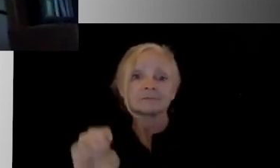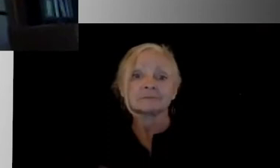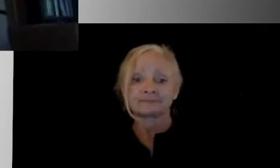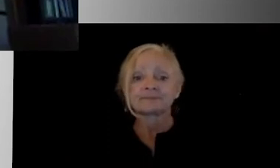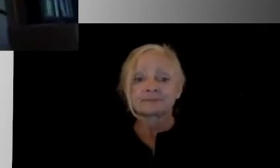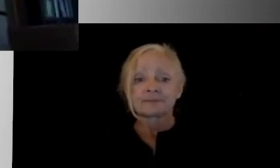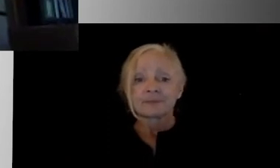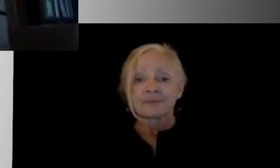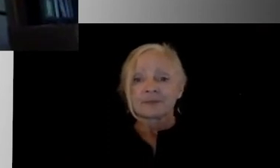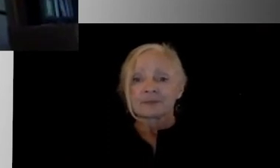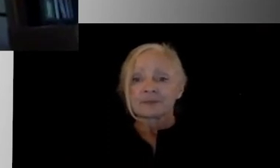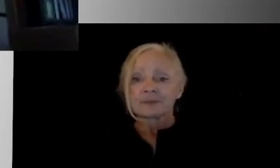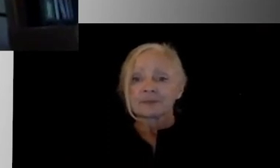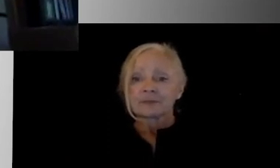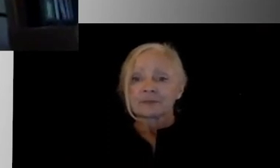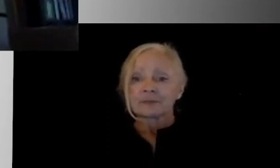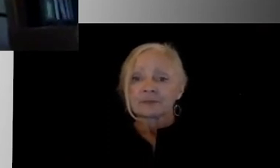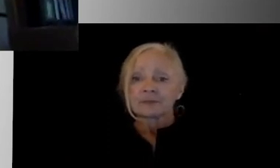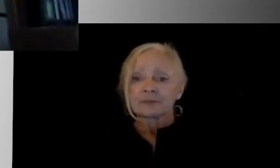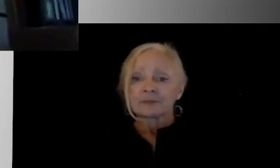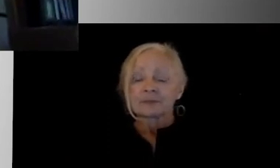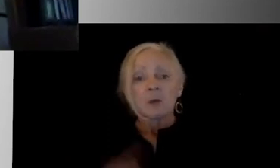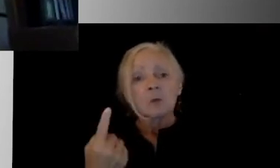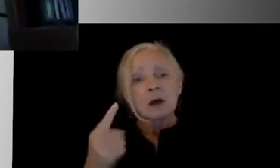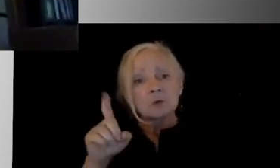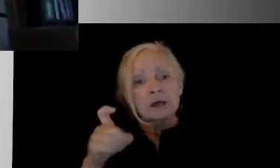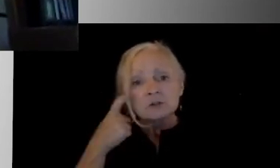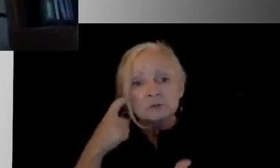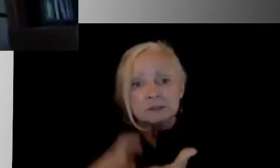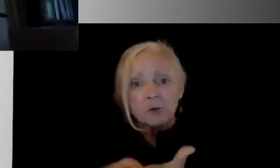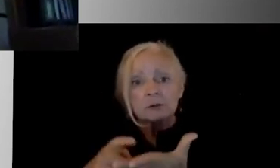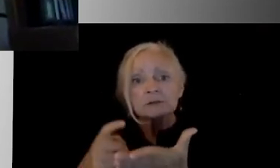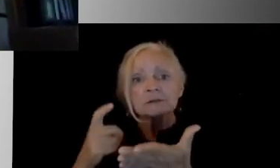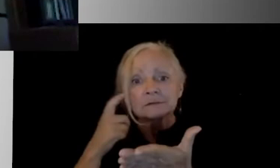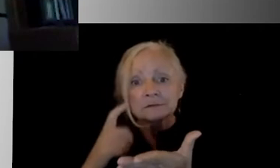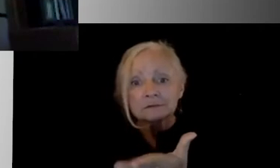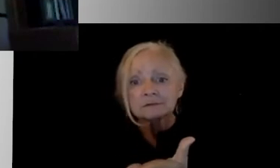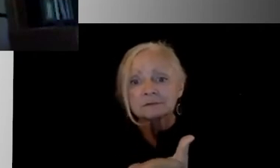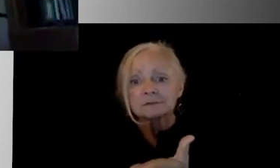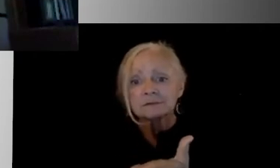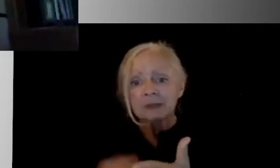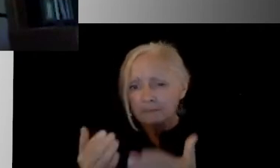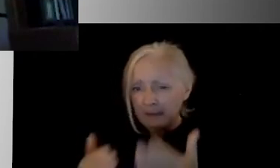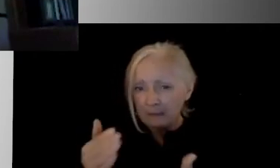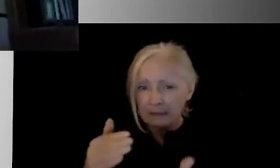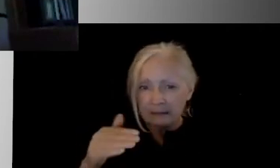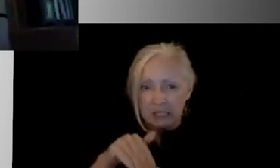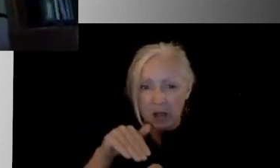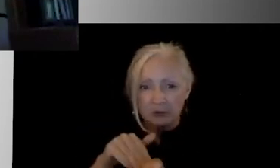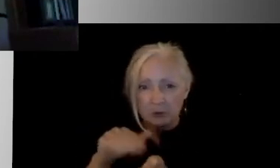And I mean, I think, you know, one question that we're seeing is just like, and Superintendent Butts, possibly you could take this is just,